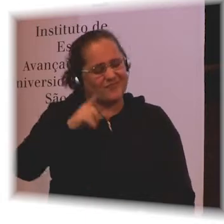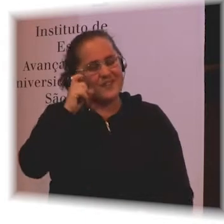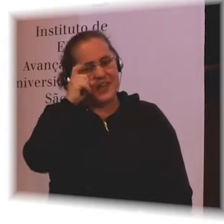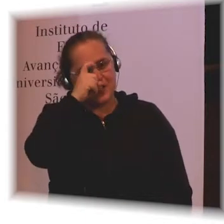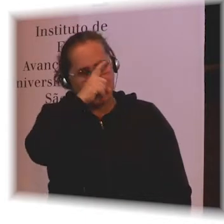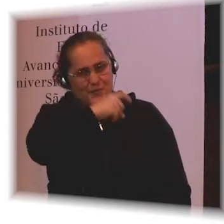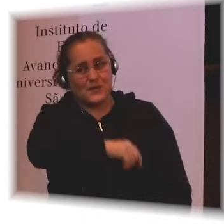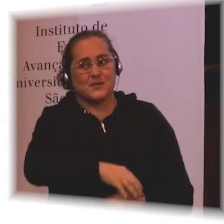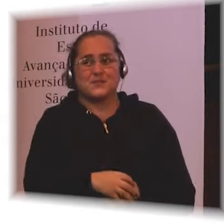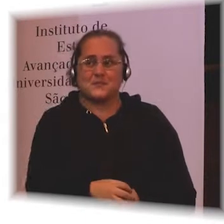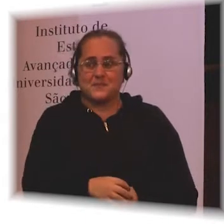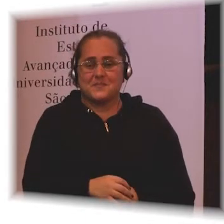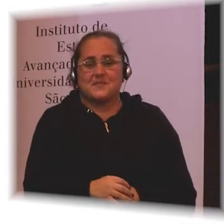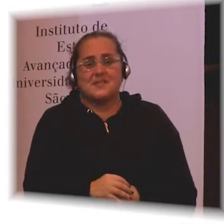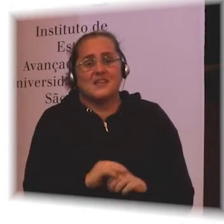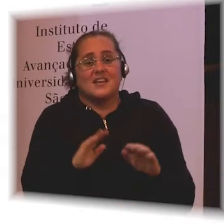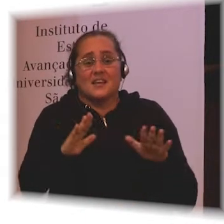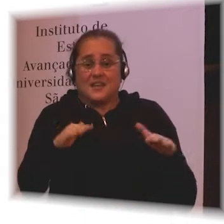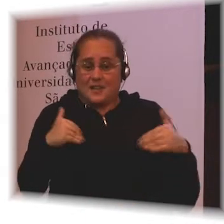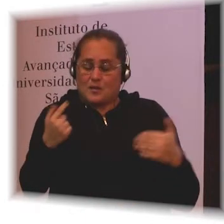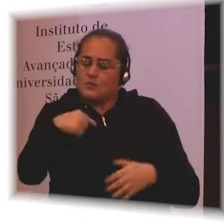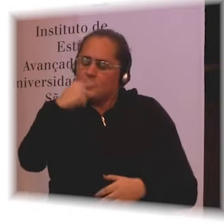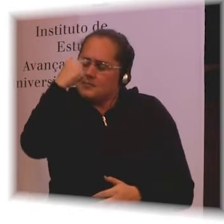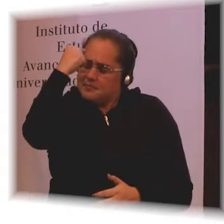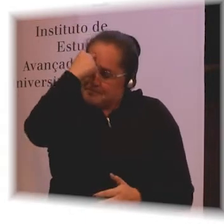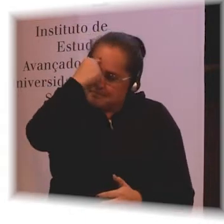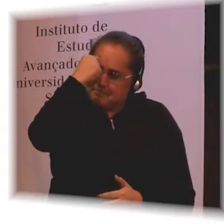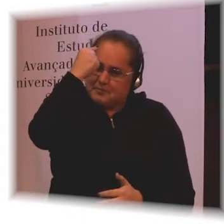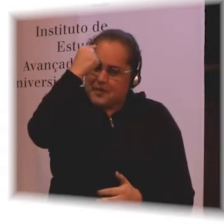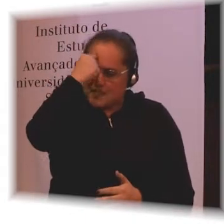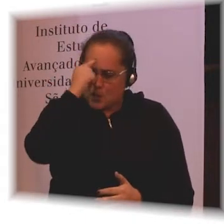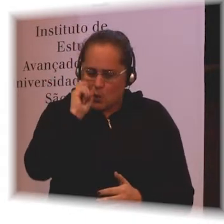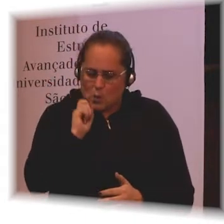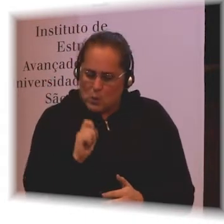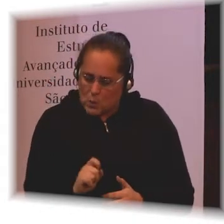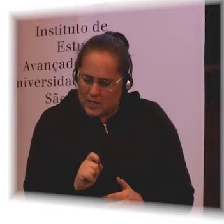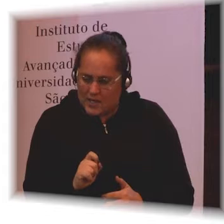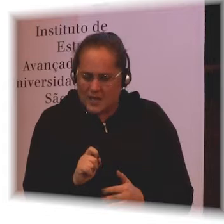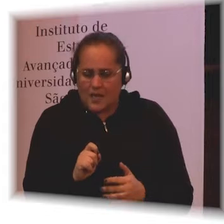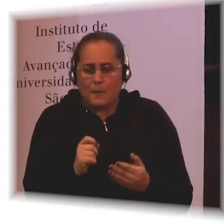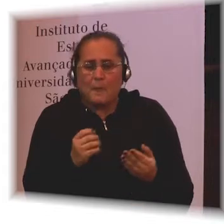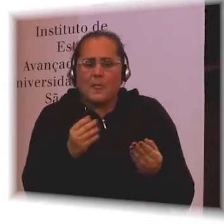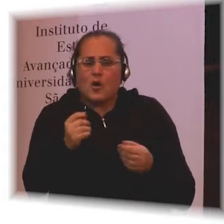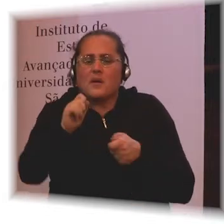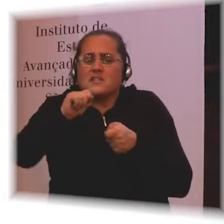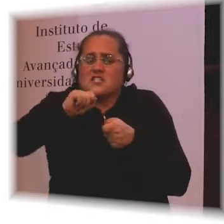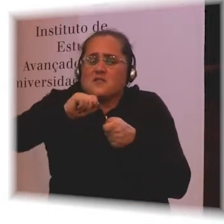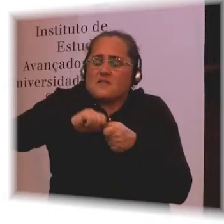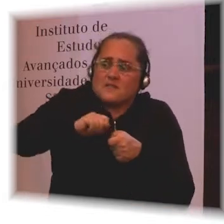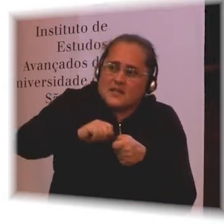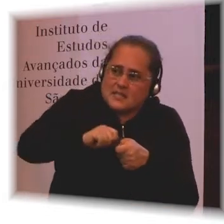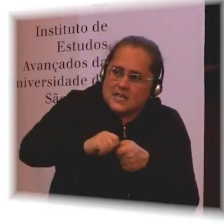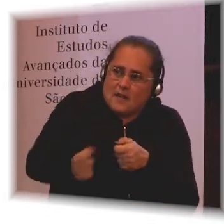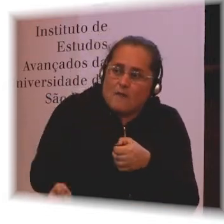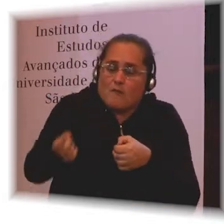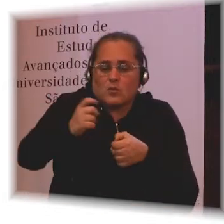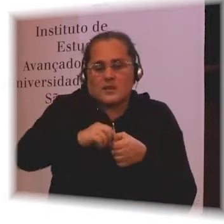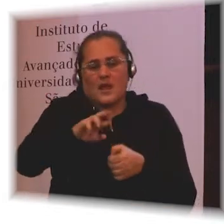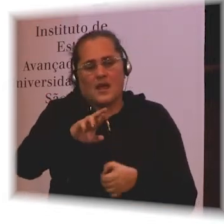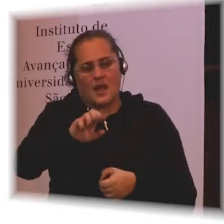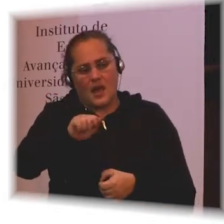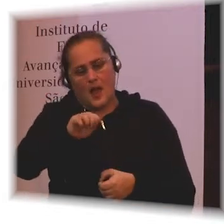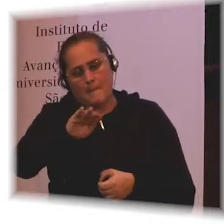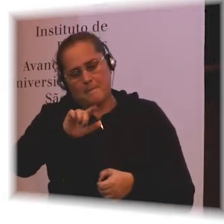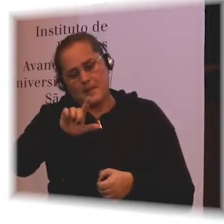So we've been thinking quite a lot about rehabilitation and about how rehabilitation is provided in low and